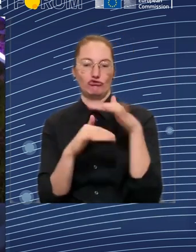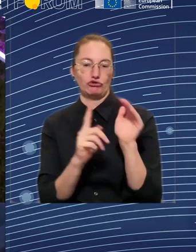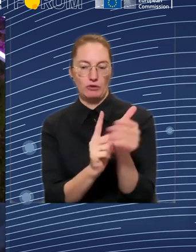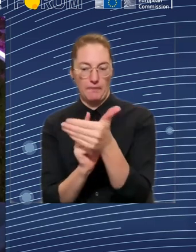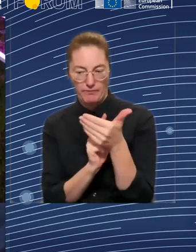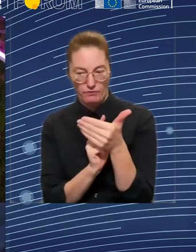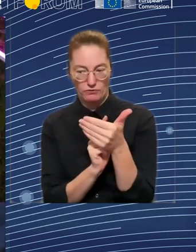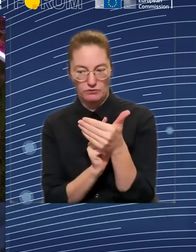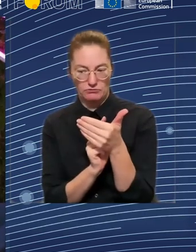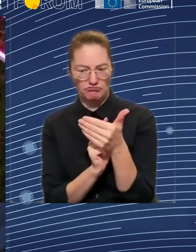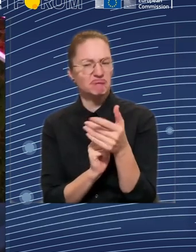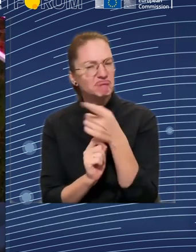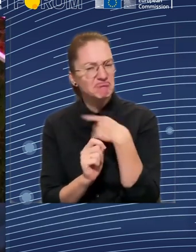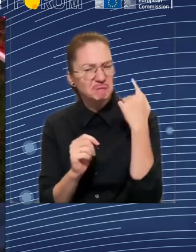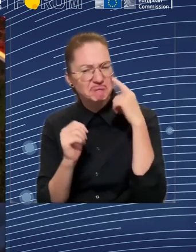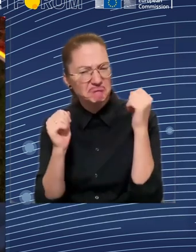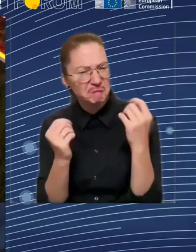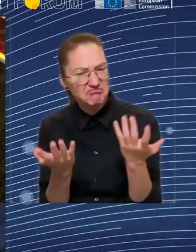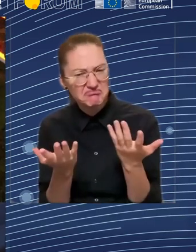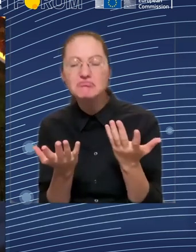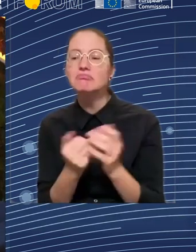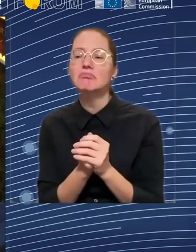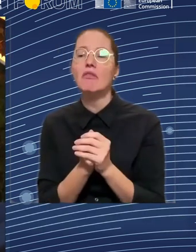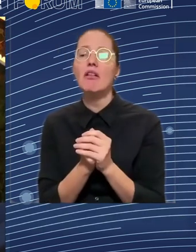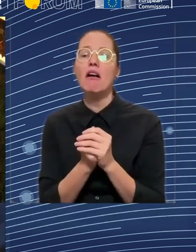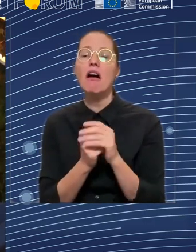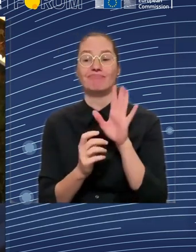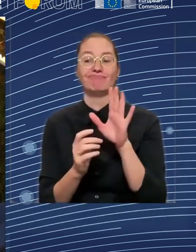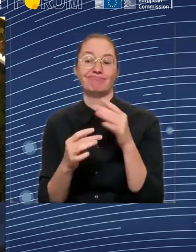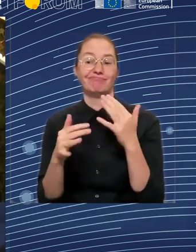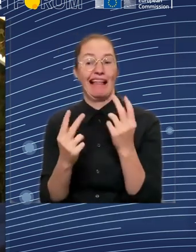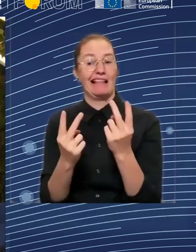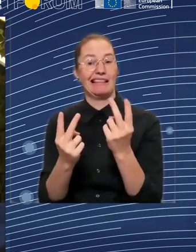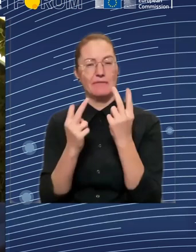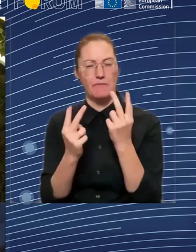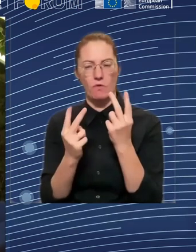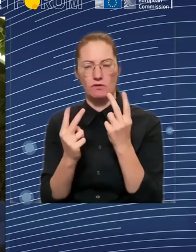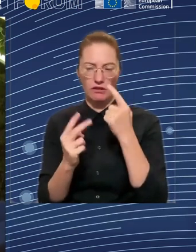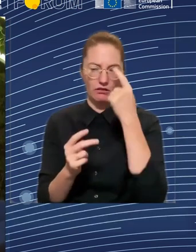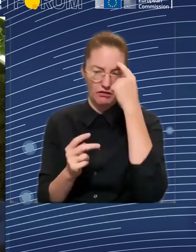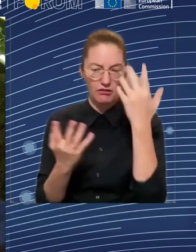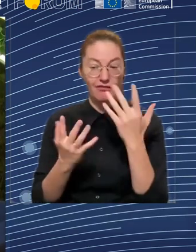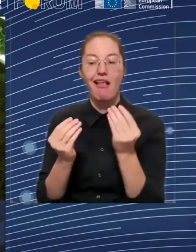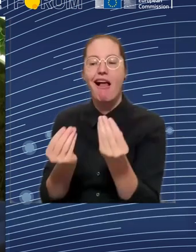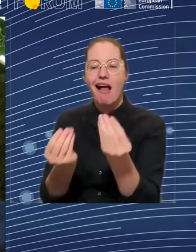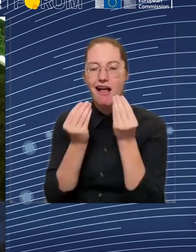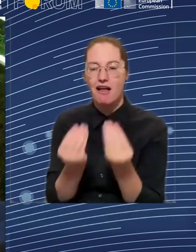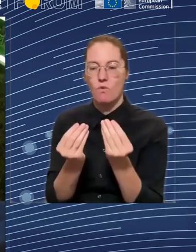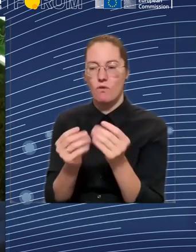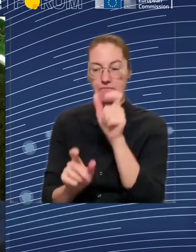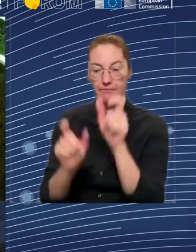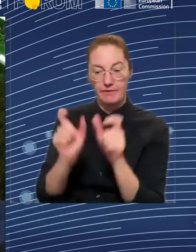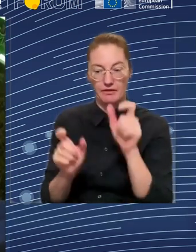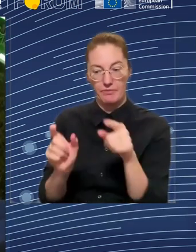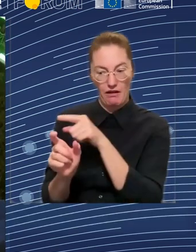a huge role of legislation to really look if we create certain possibilities to be less covered by rules